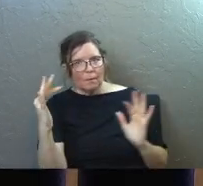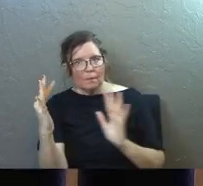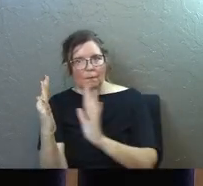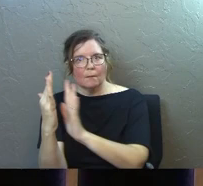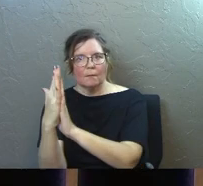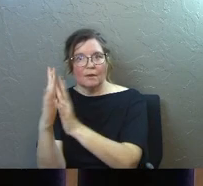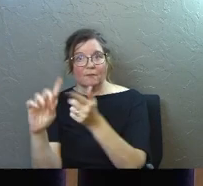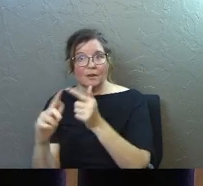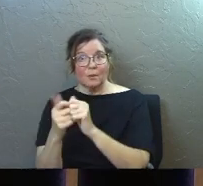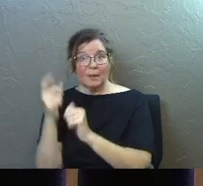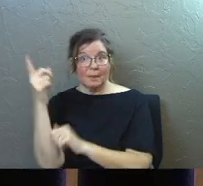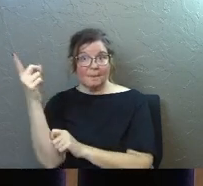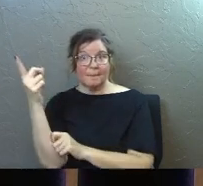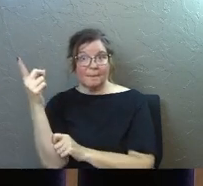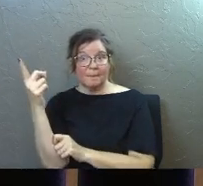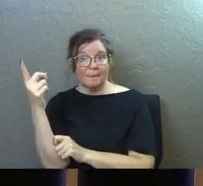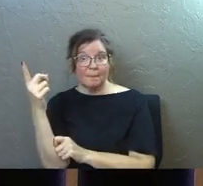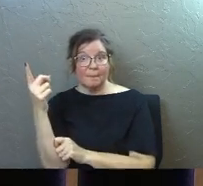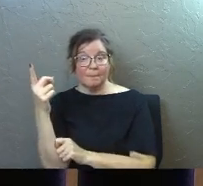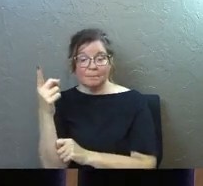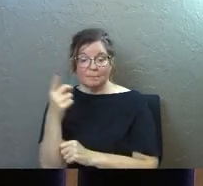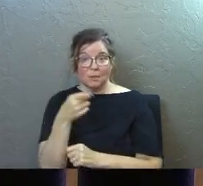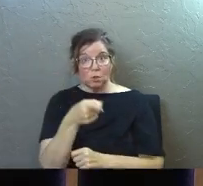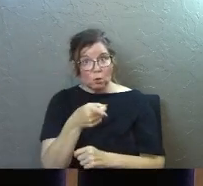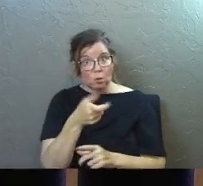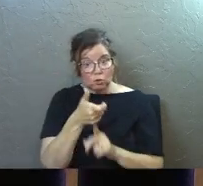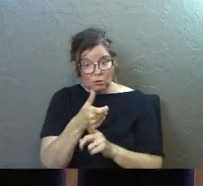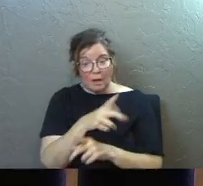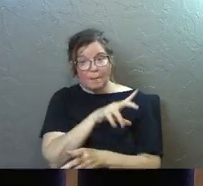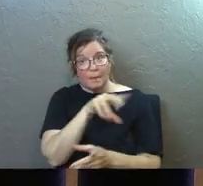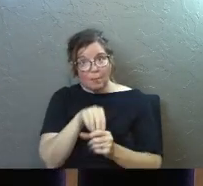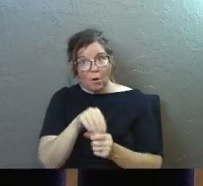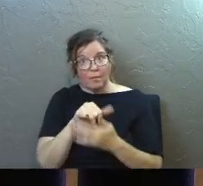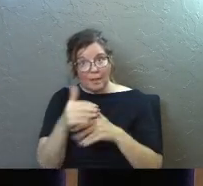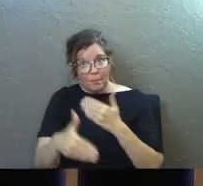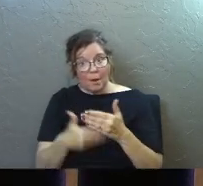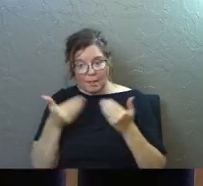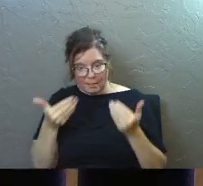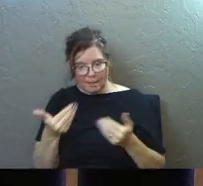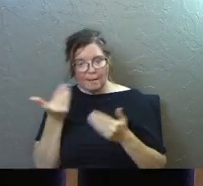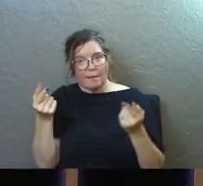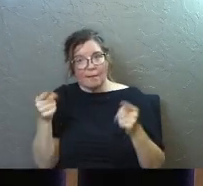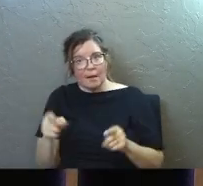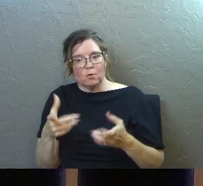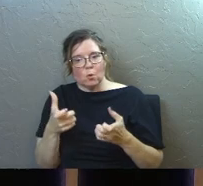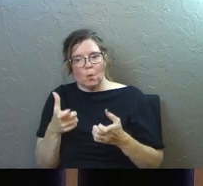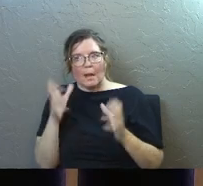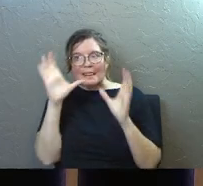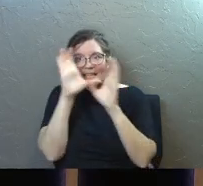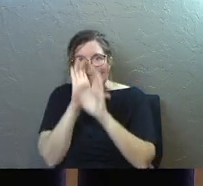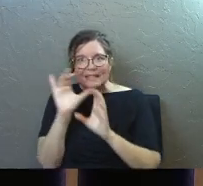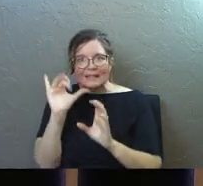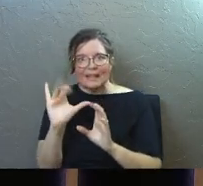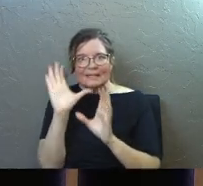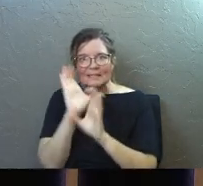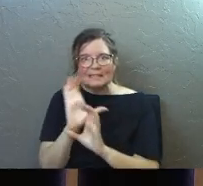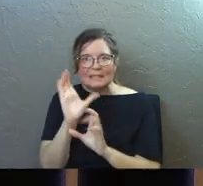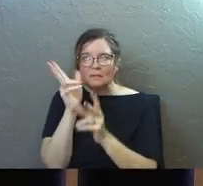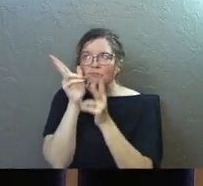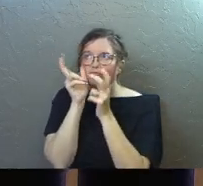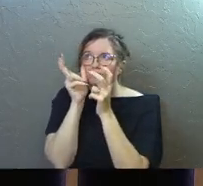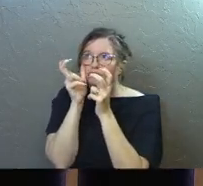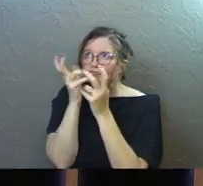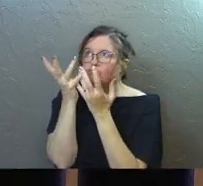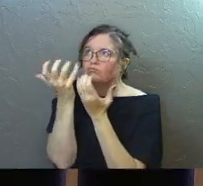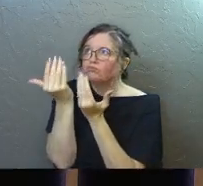Amen? Be part of that process. Let that process happen. Like you want that. Seek that. Seek the voice of